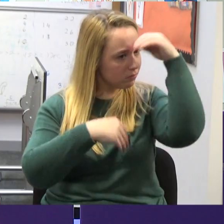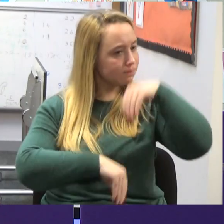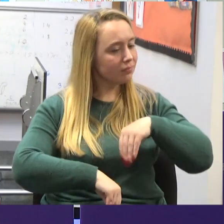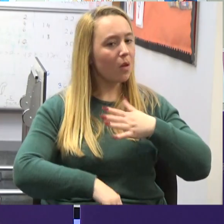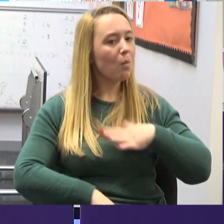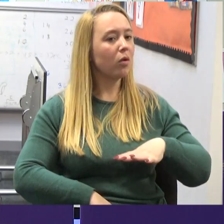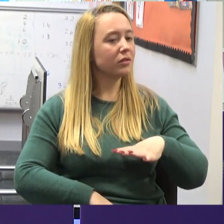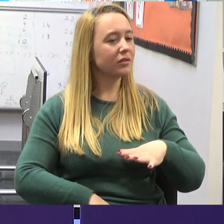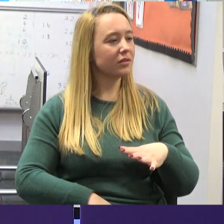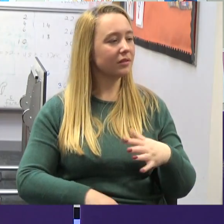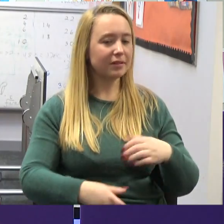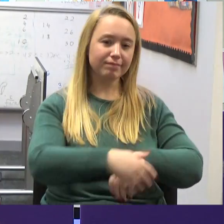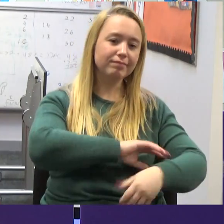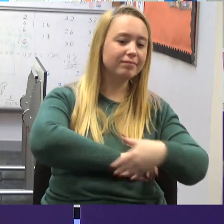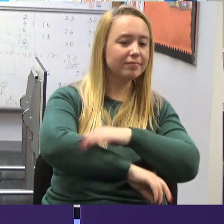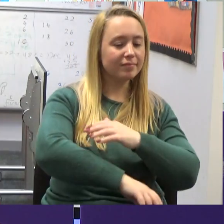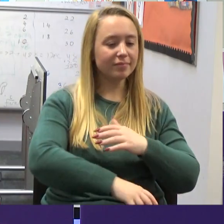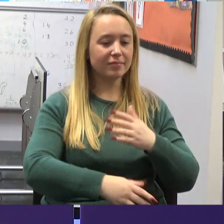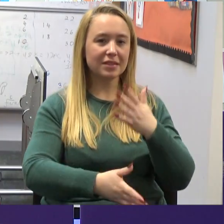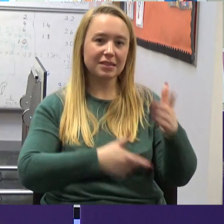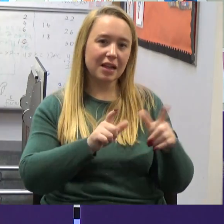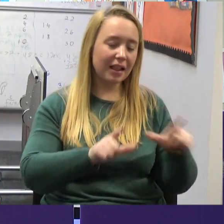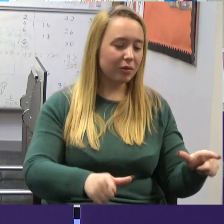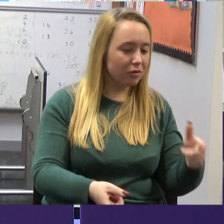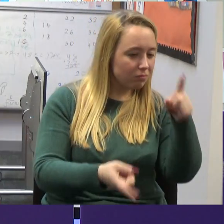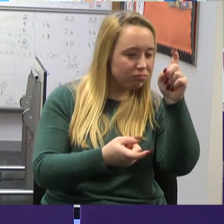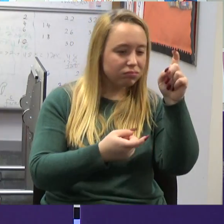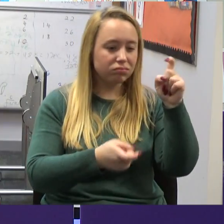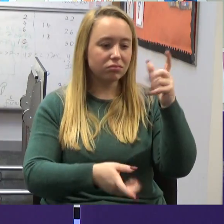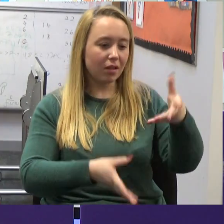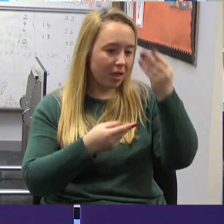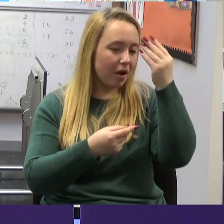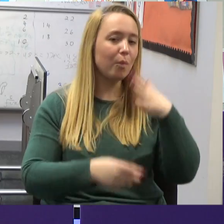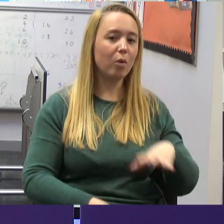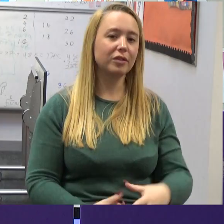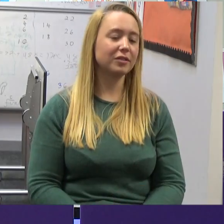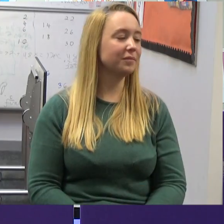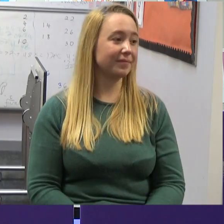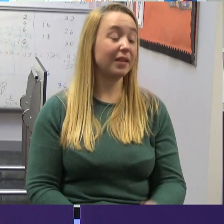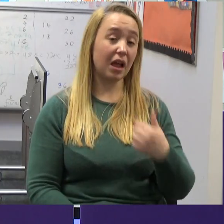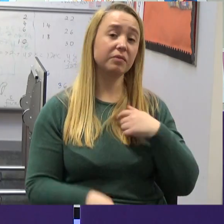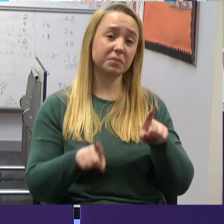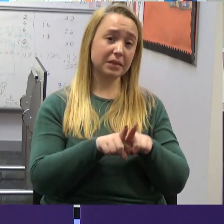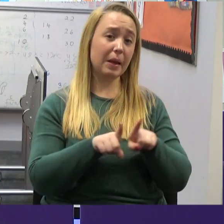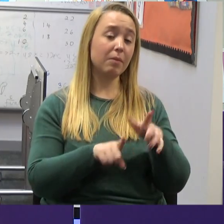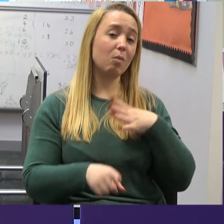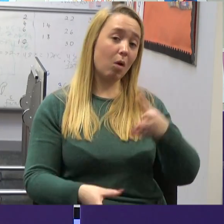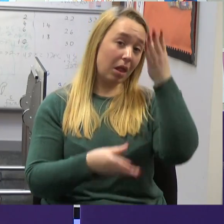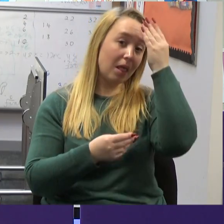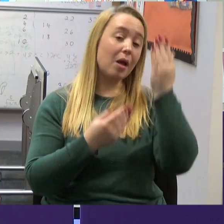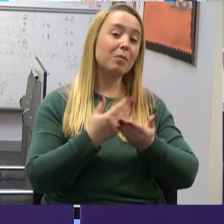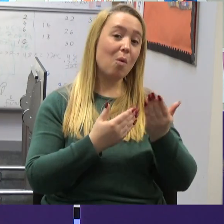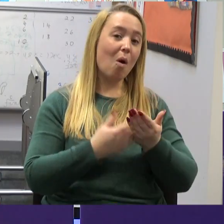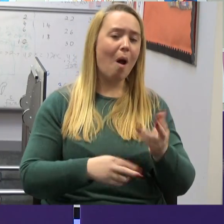to learn more, you know, really get into the sign language. I'd really like to get into that, you know. So did I,